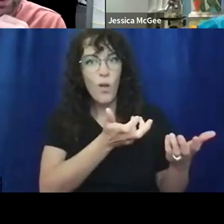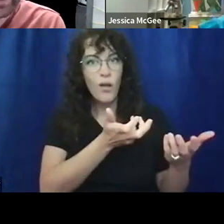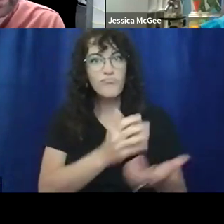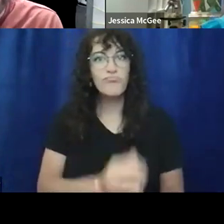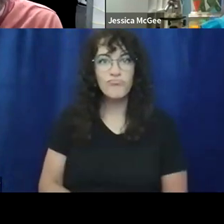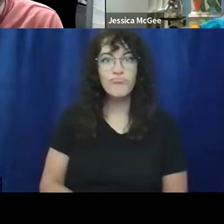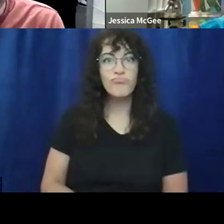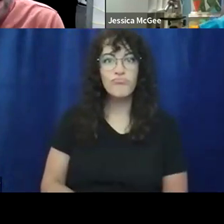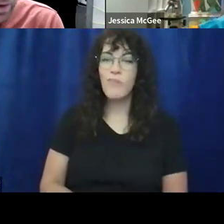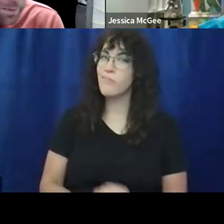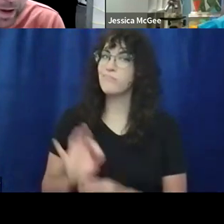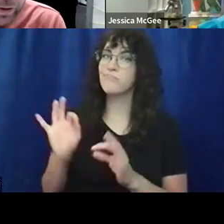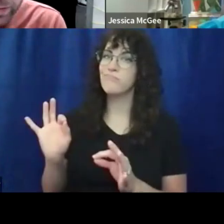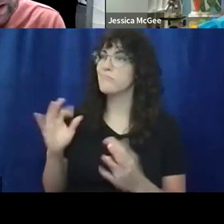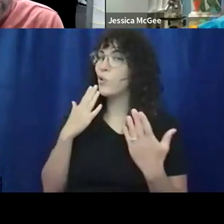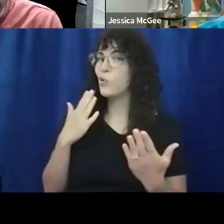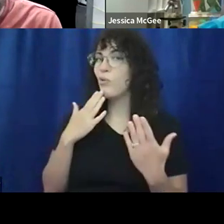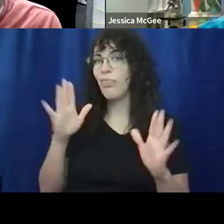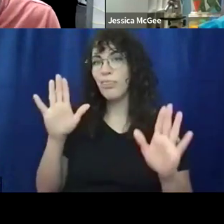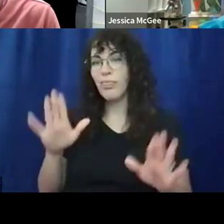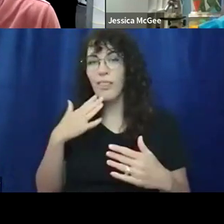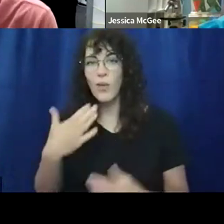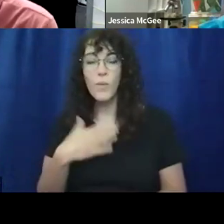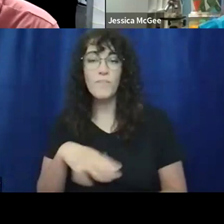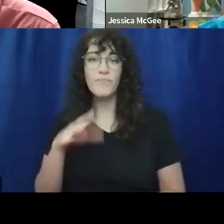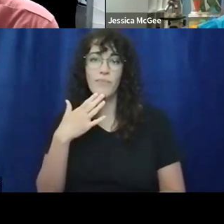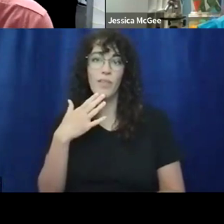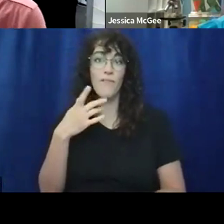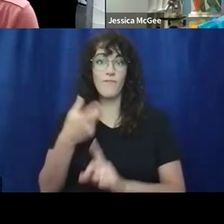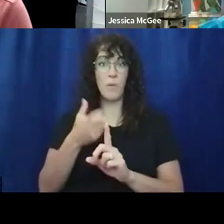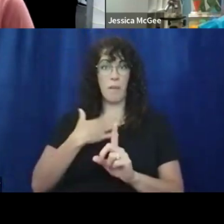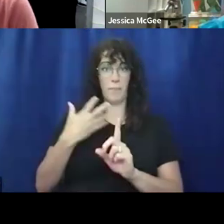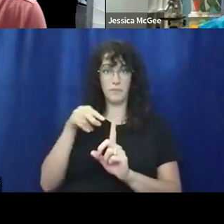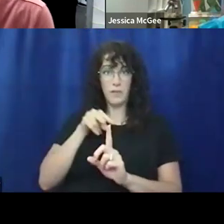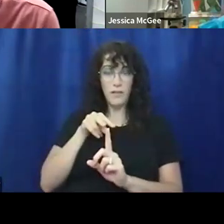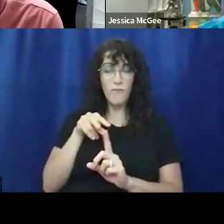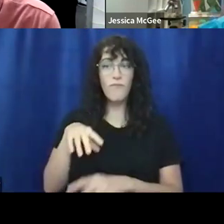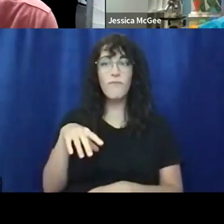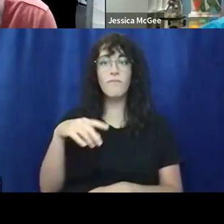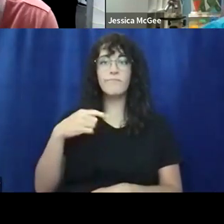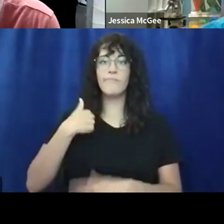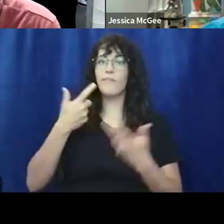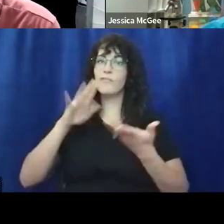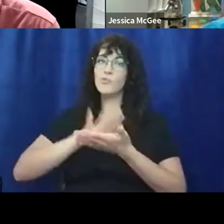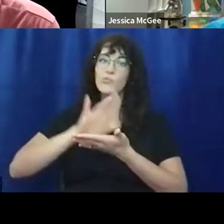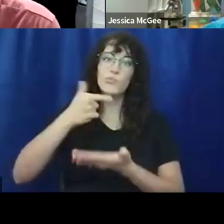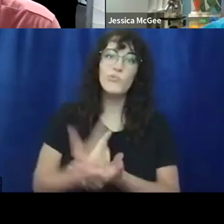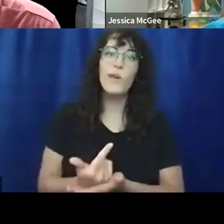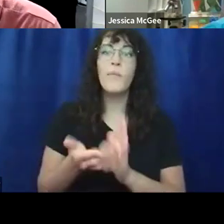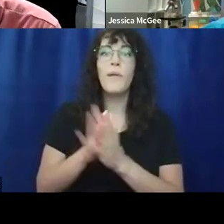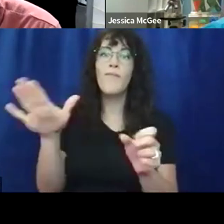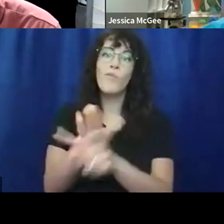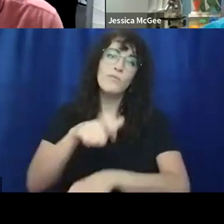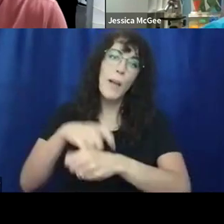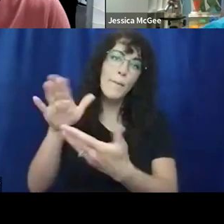Yeah, that's great. Um, thanks Shami. And I think, uh, from my perspective, you know, I graduated school, I became a full-time musician